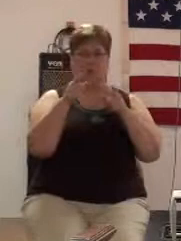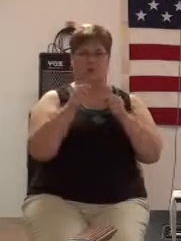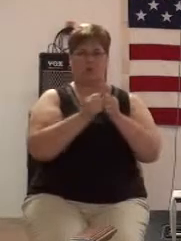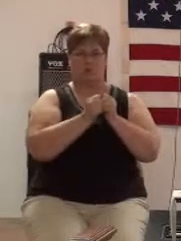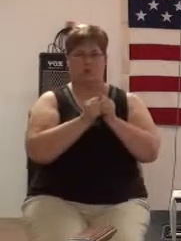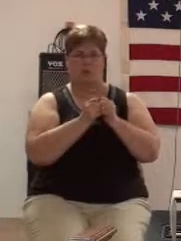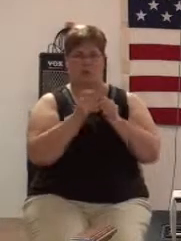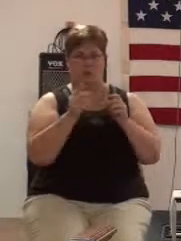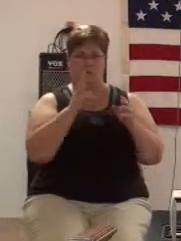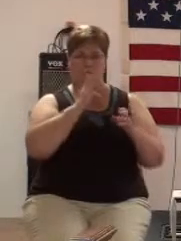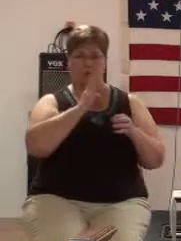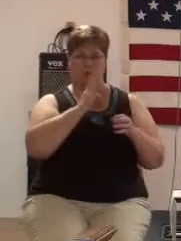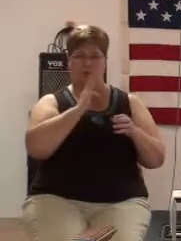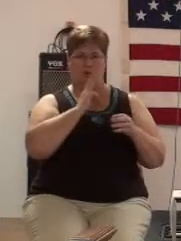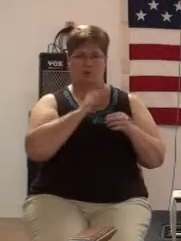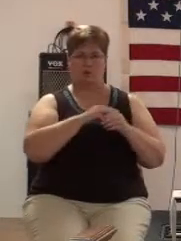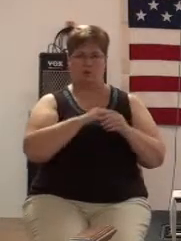water,